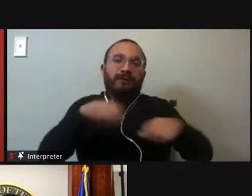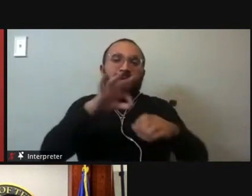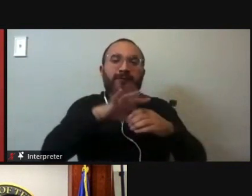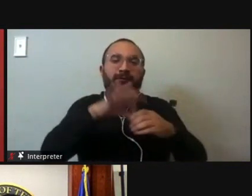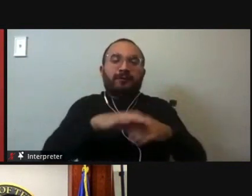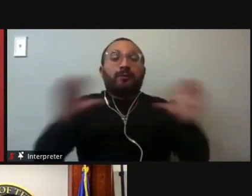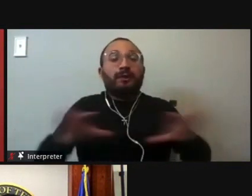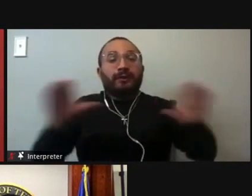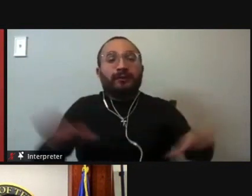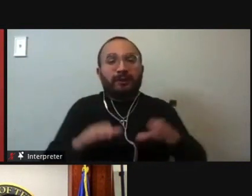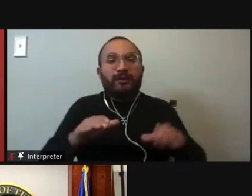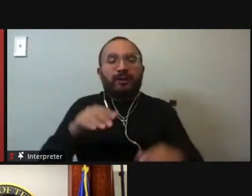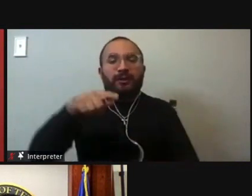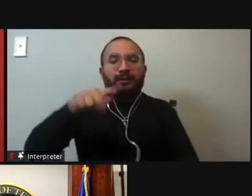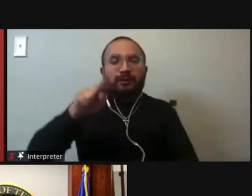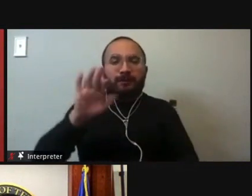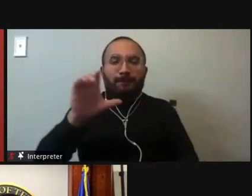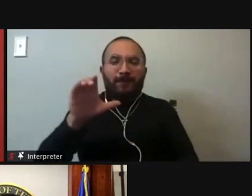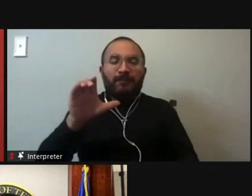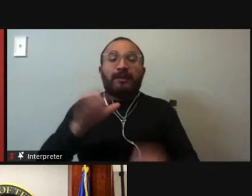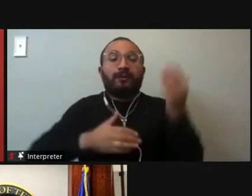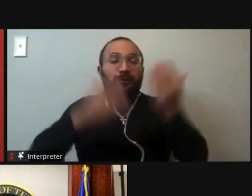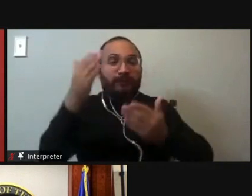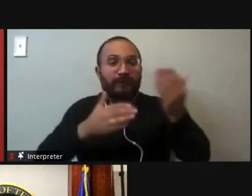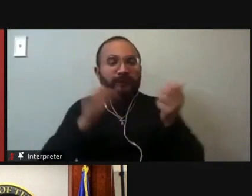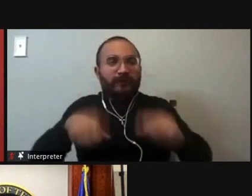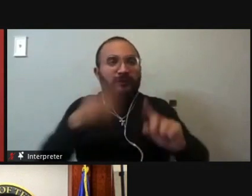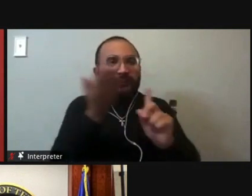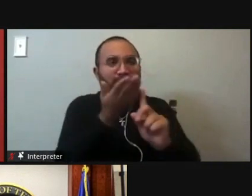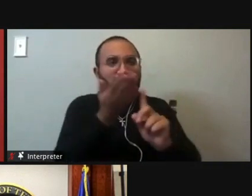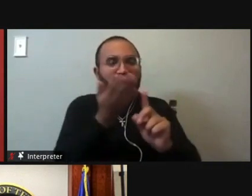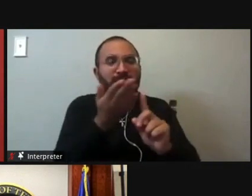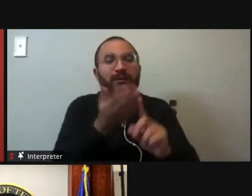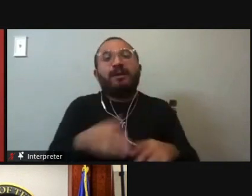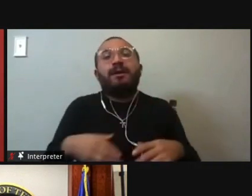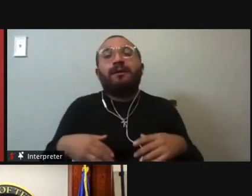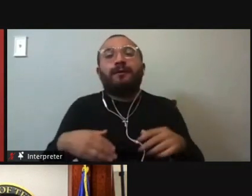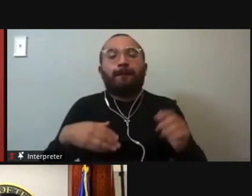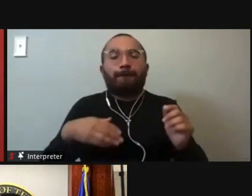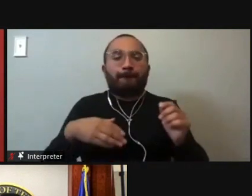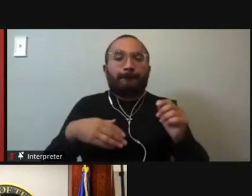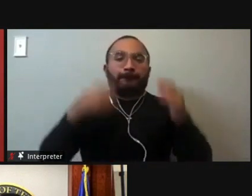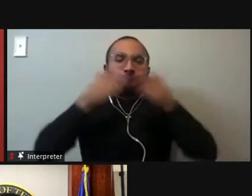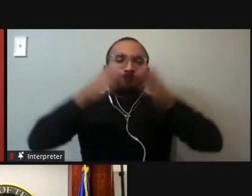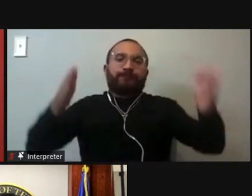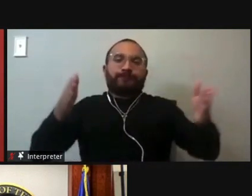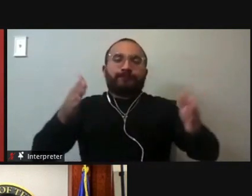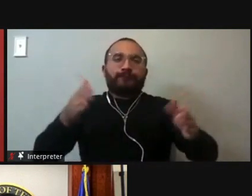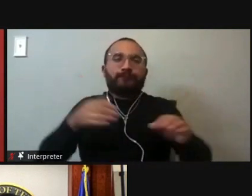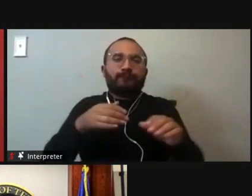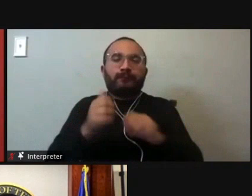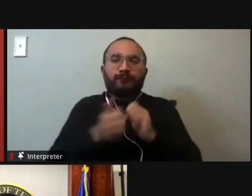can we do as public servants to appeal to them? I think that public officials should be more of an